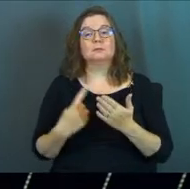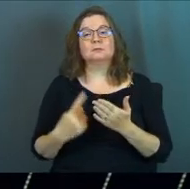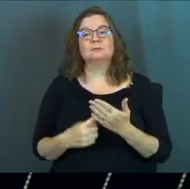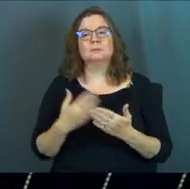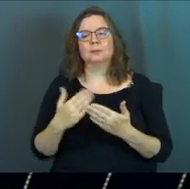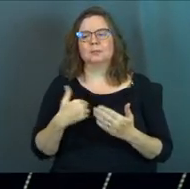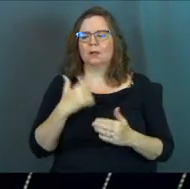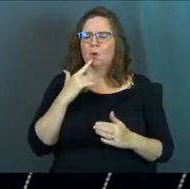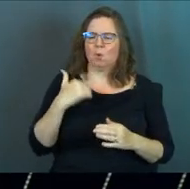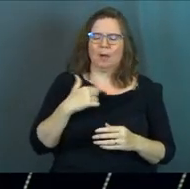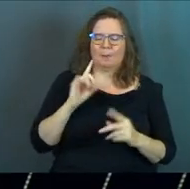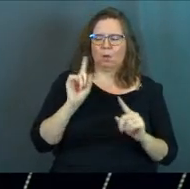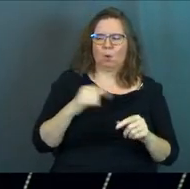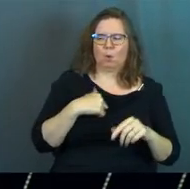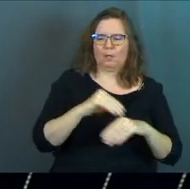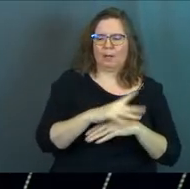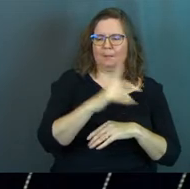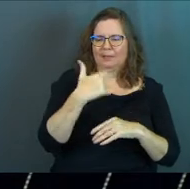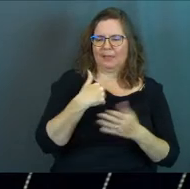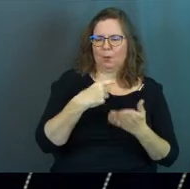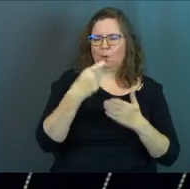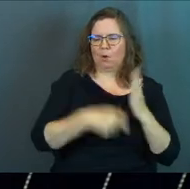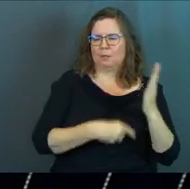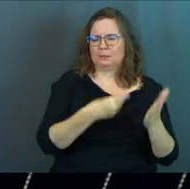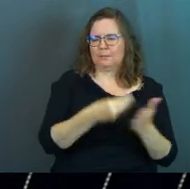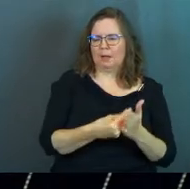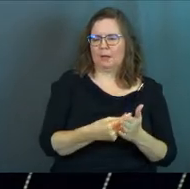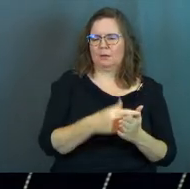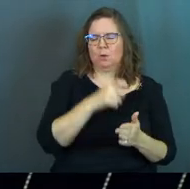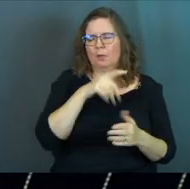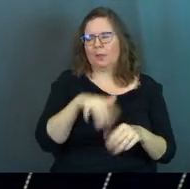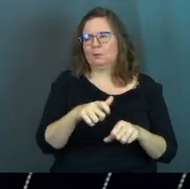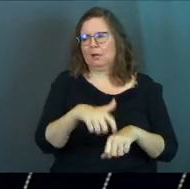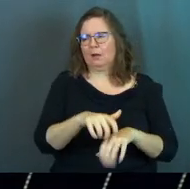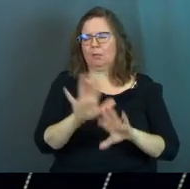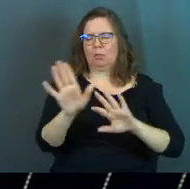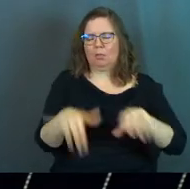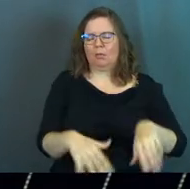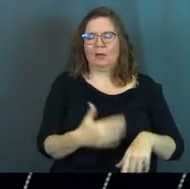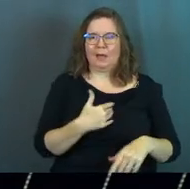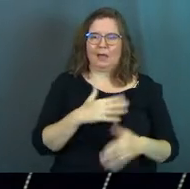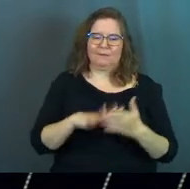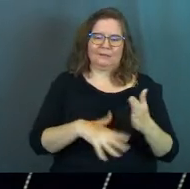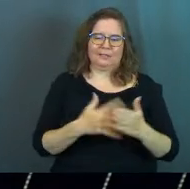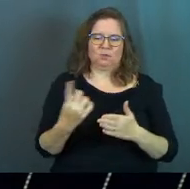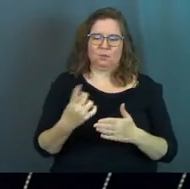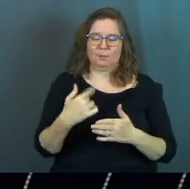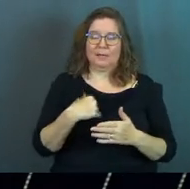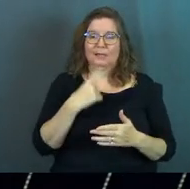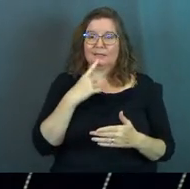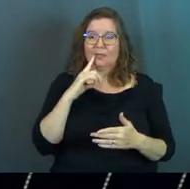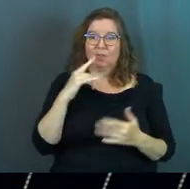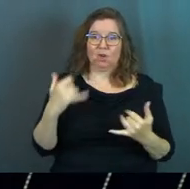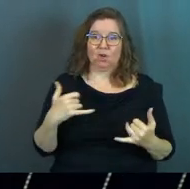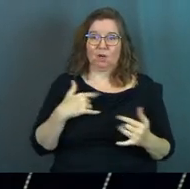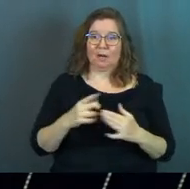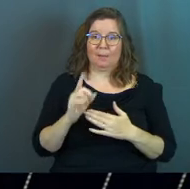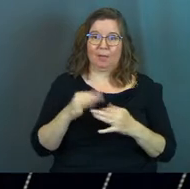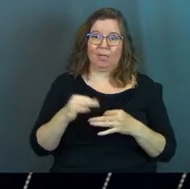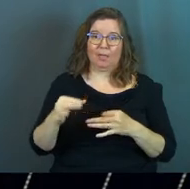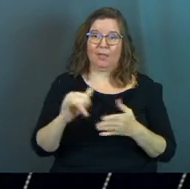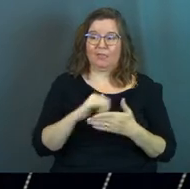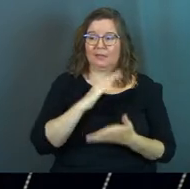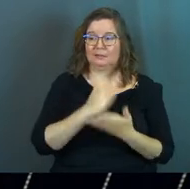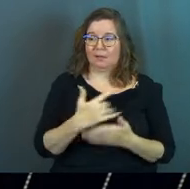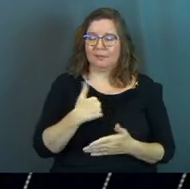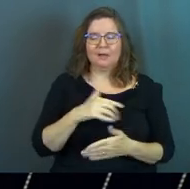Sometimes somebody says, no, I'm not going to go to a counselor because that's going to cost money. No, that's going to take time. I've got to schedule something and they said that they're currently a month out